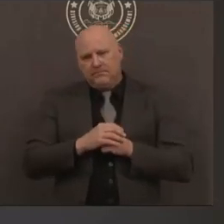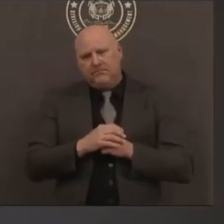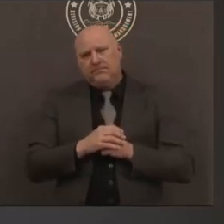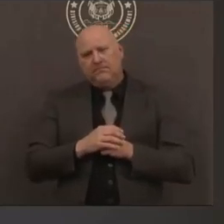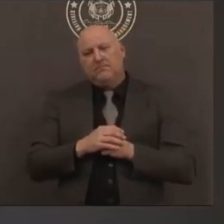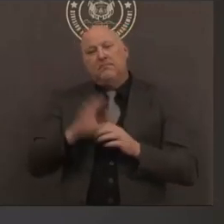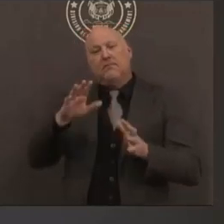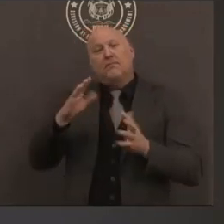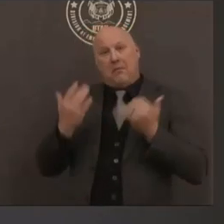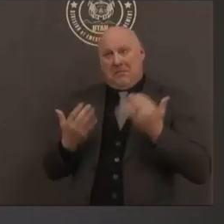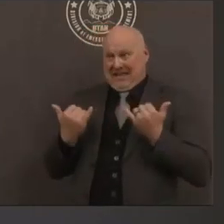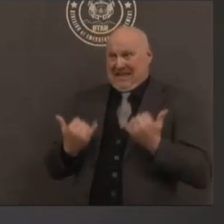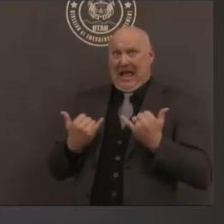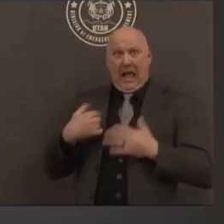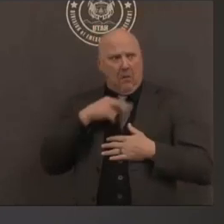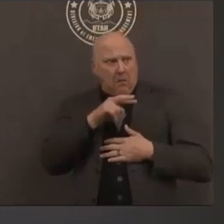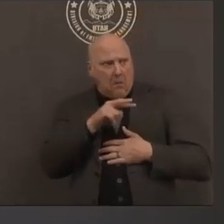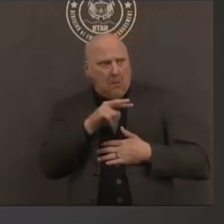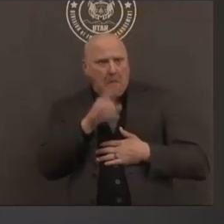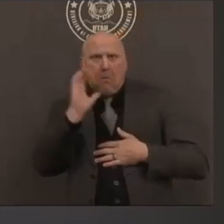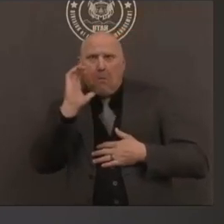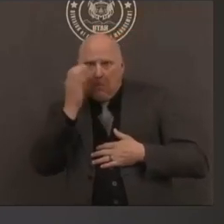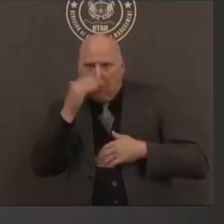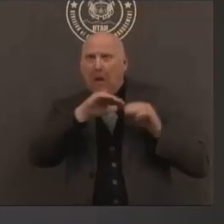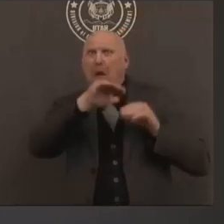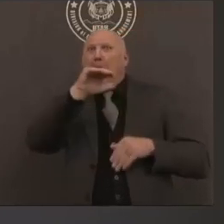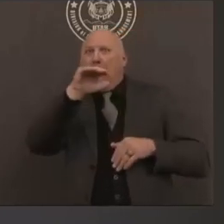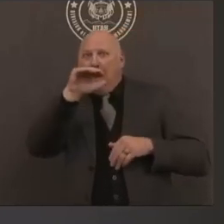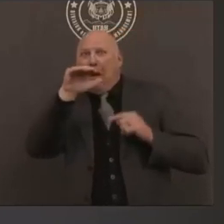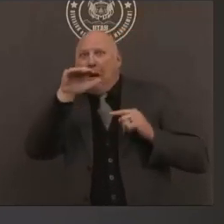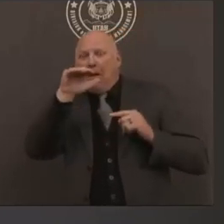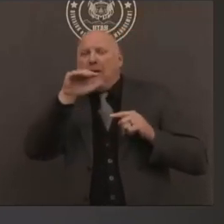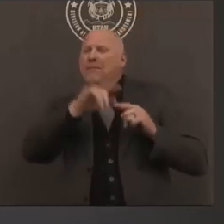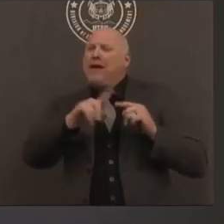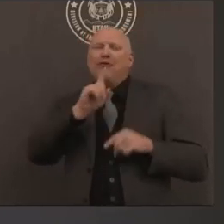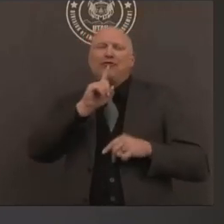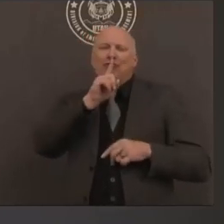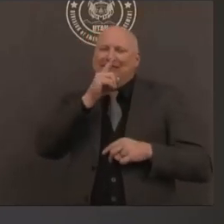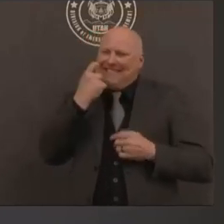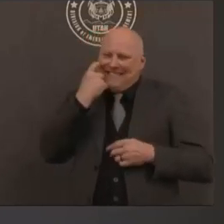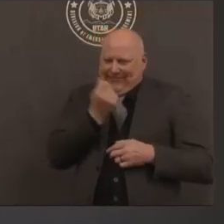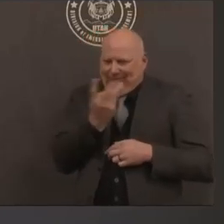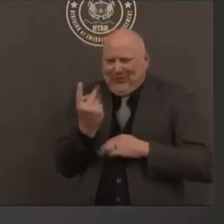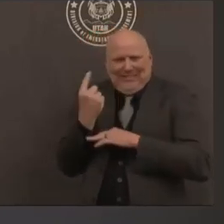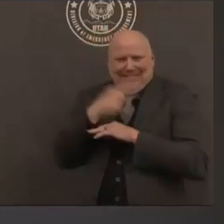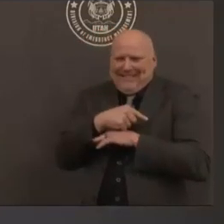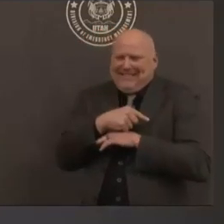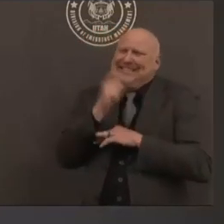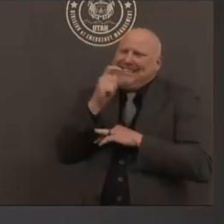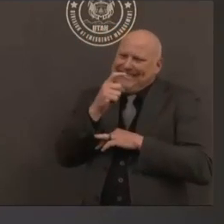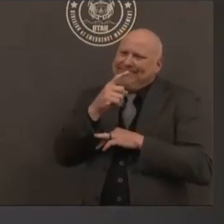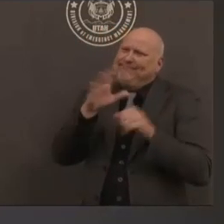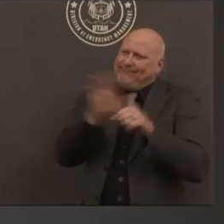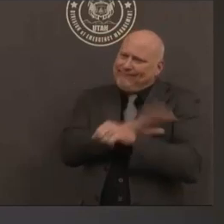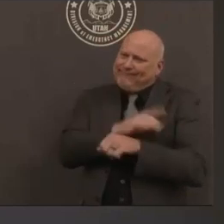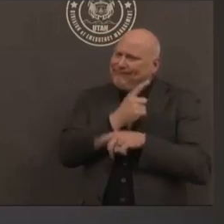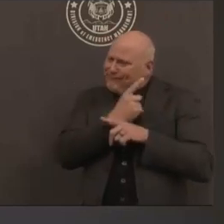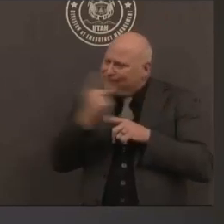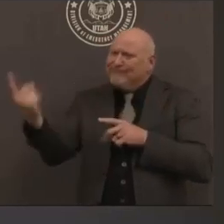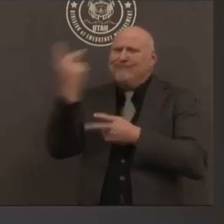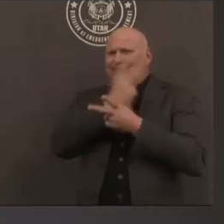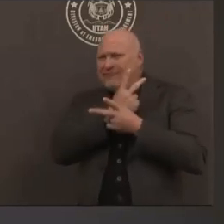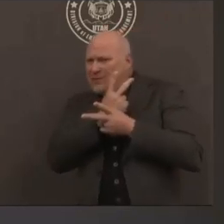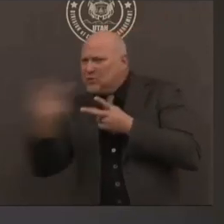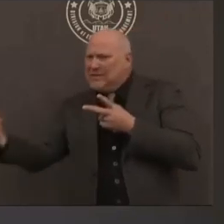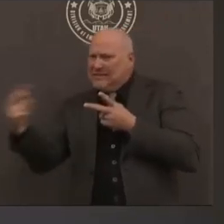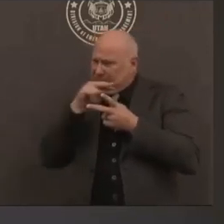still um kind of uh we still have to wait and see a little bit more yeah and i think that's a you know that's a really good point it's essential that we